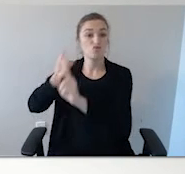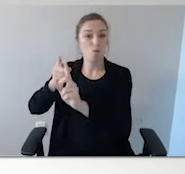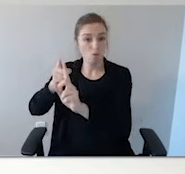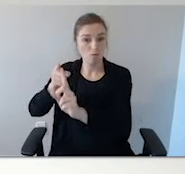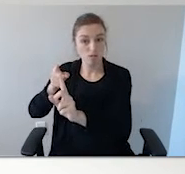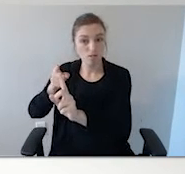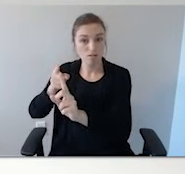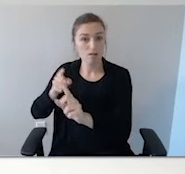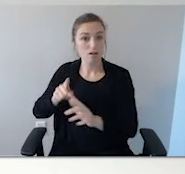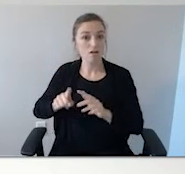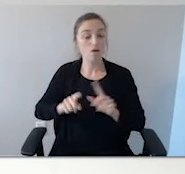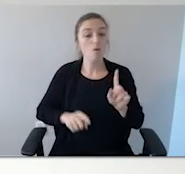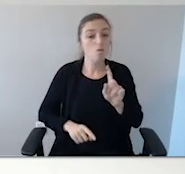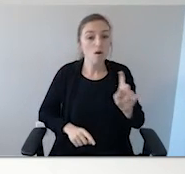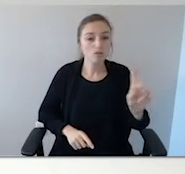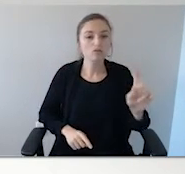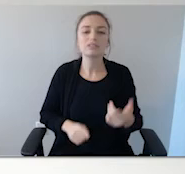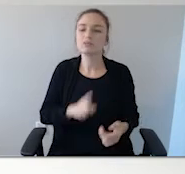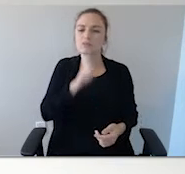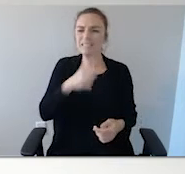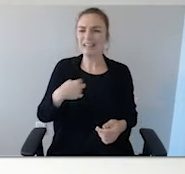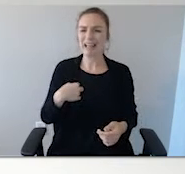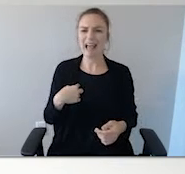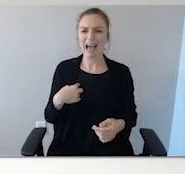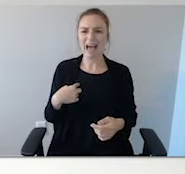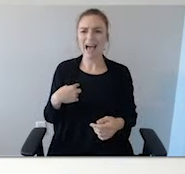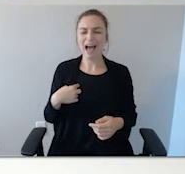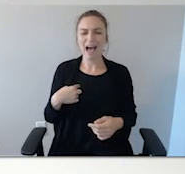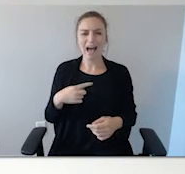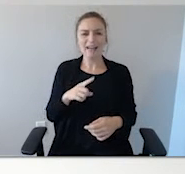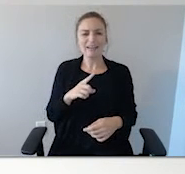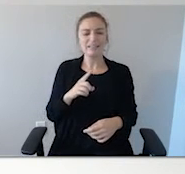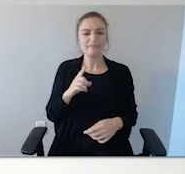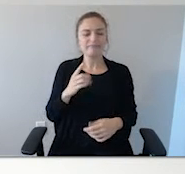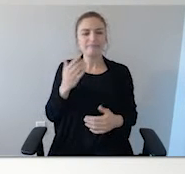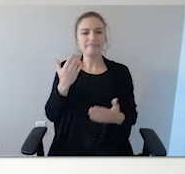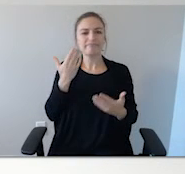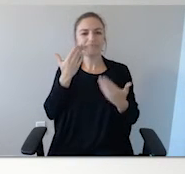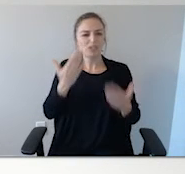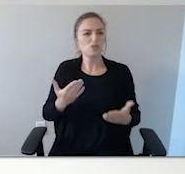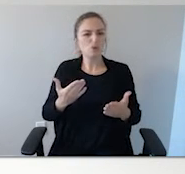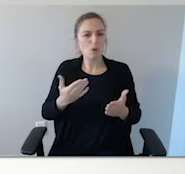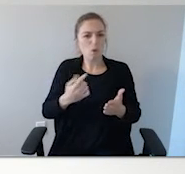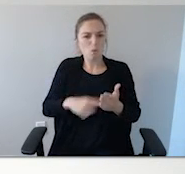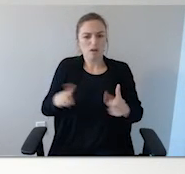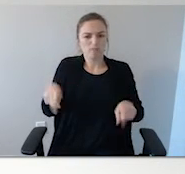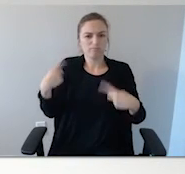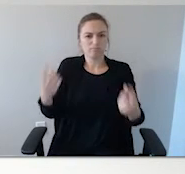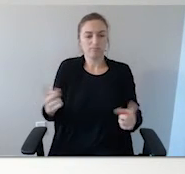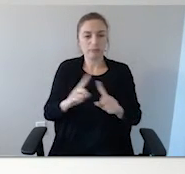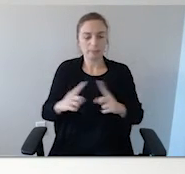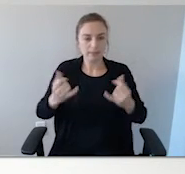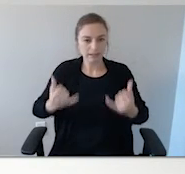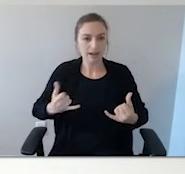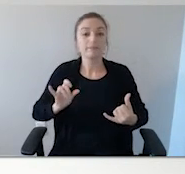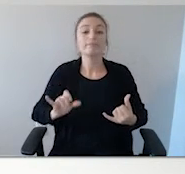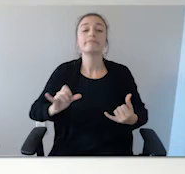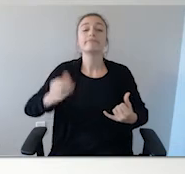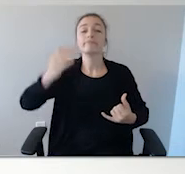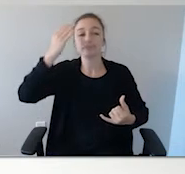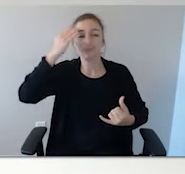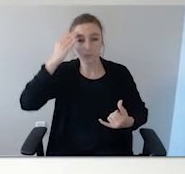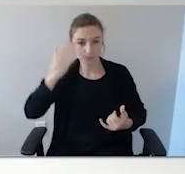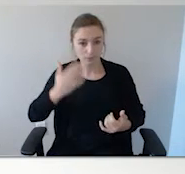what my son engaged in for years and I wasn't aware of what it was until I went to work for CARD. And he would purposely go out of the